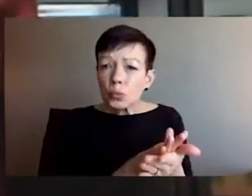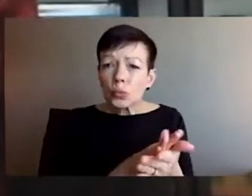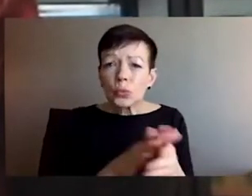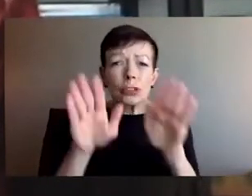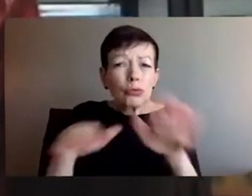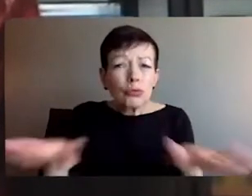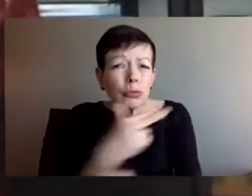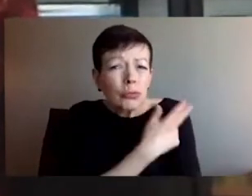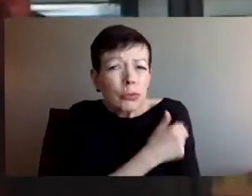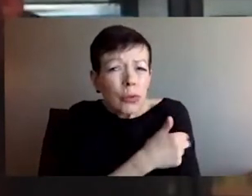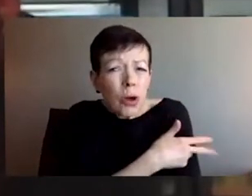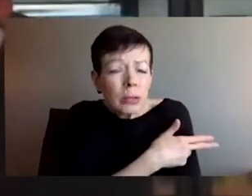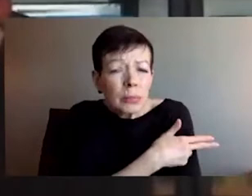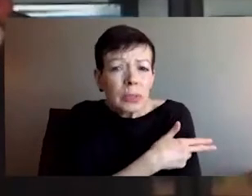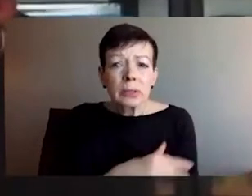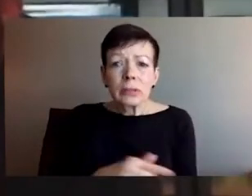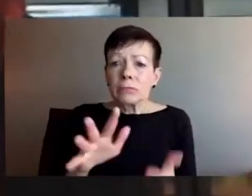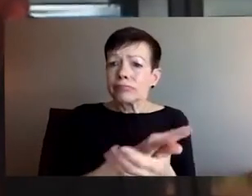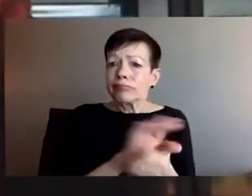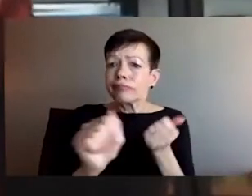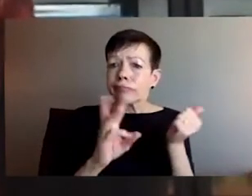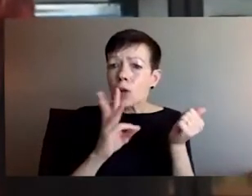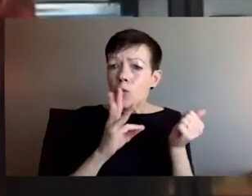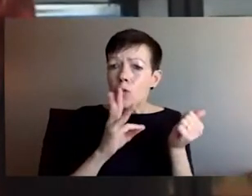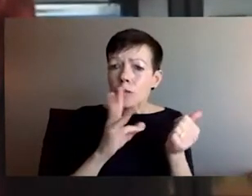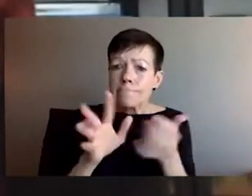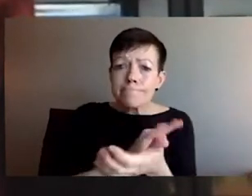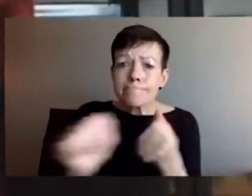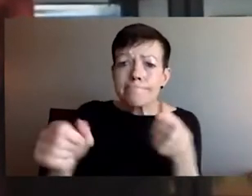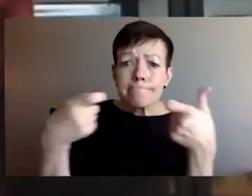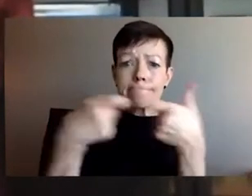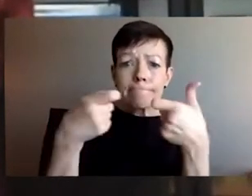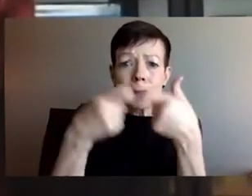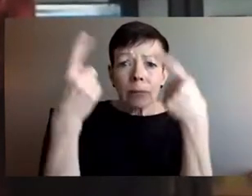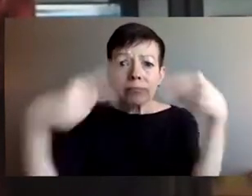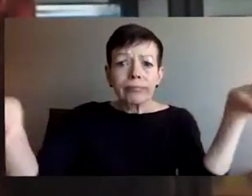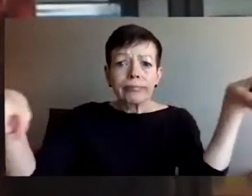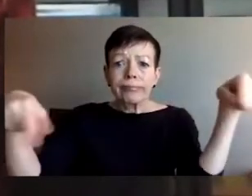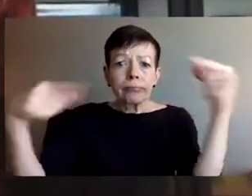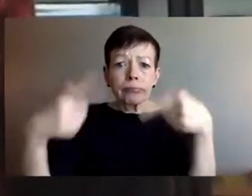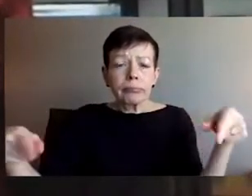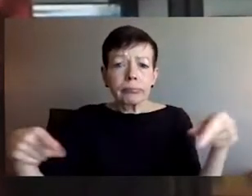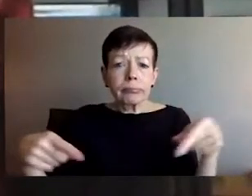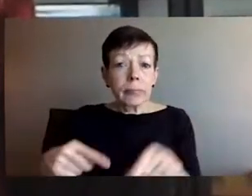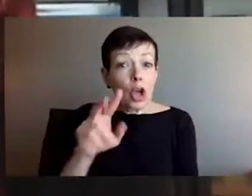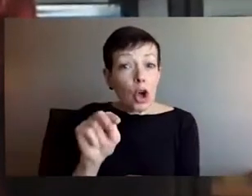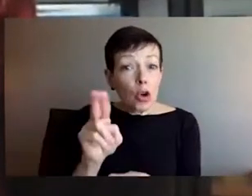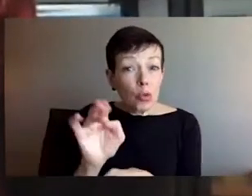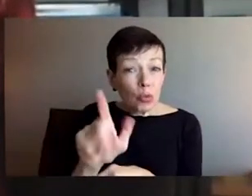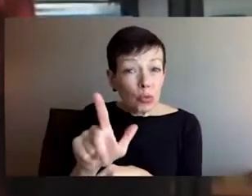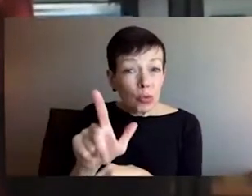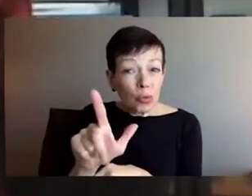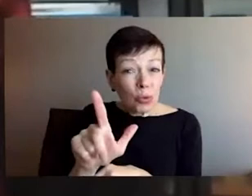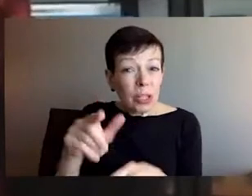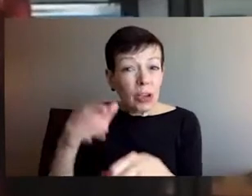indiscriminately attacked civilians and civilian infrastructure. This means apartment buildings, village houses,